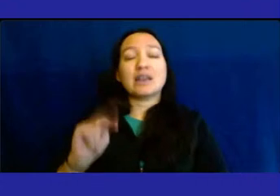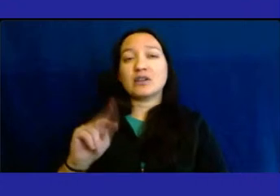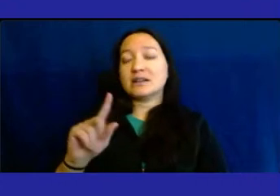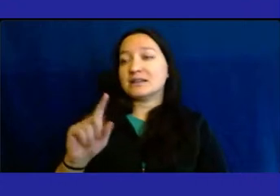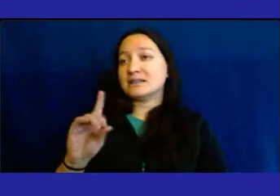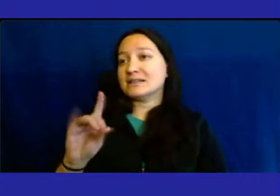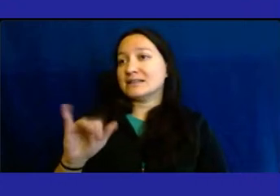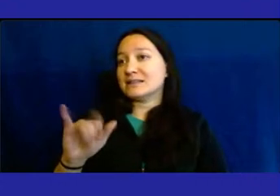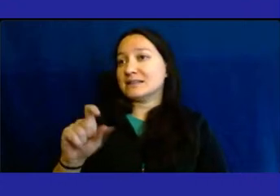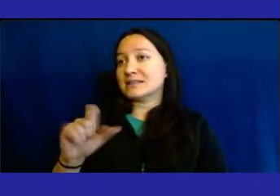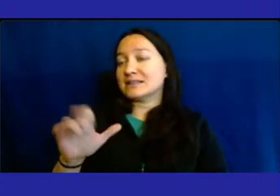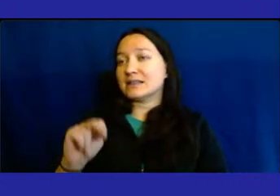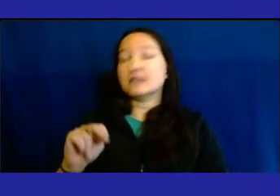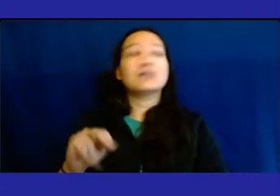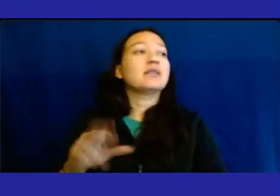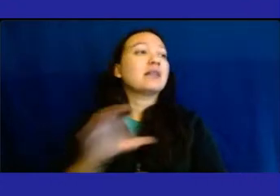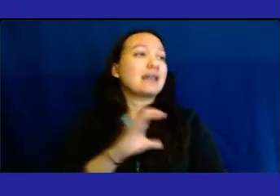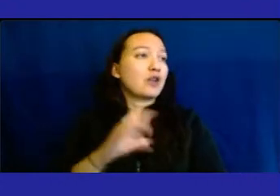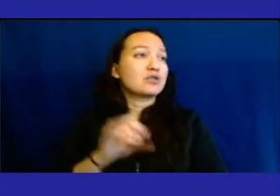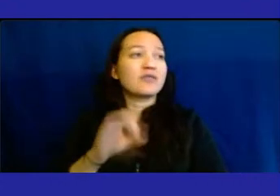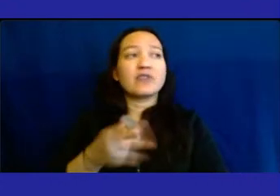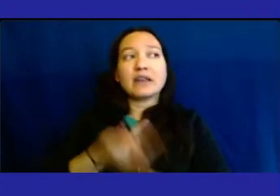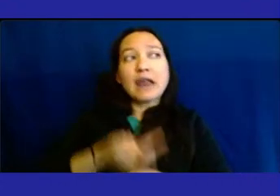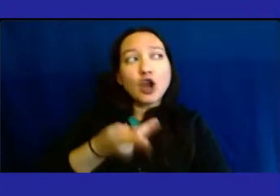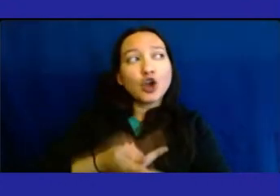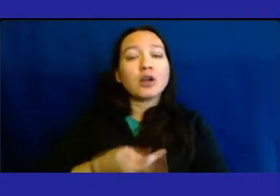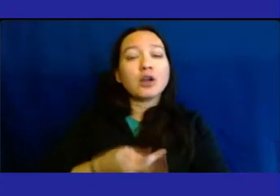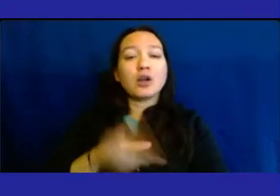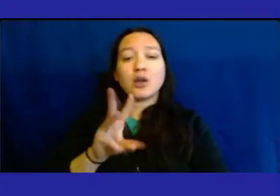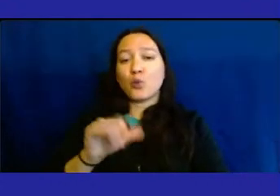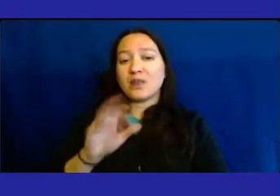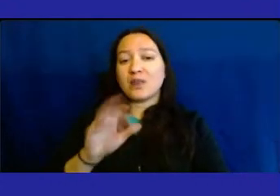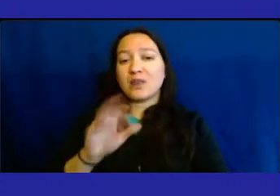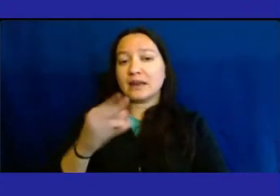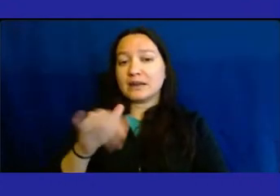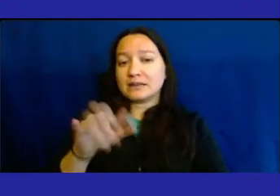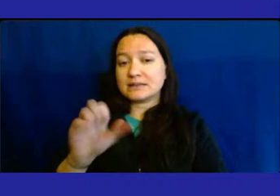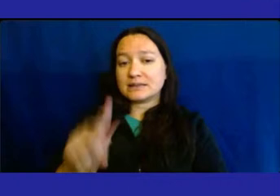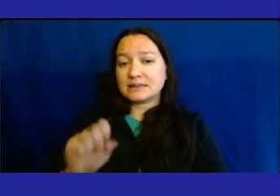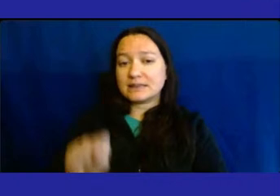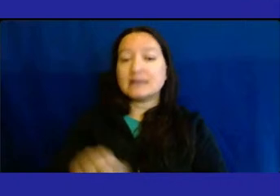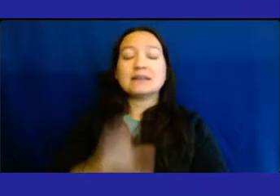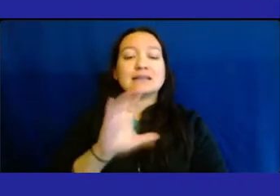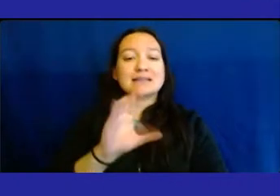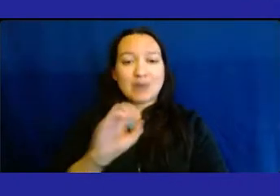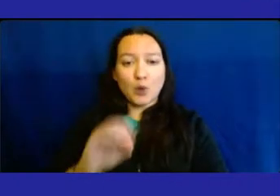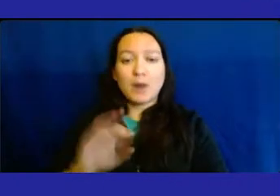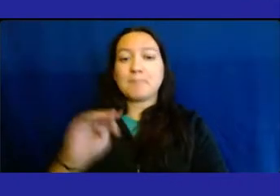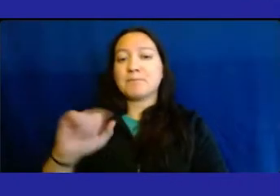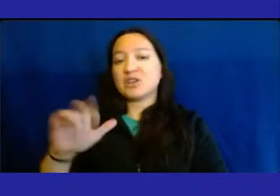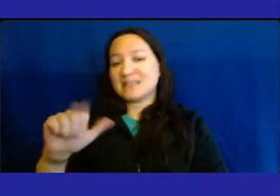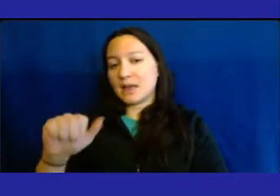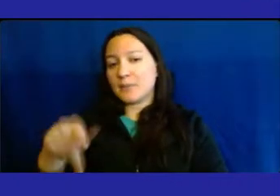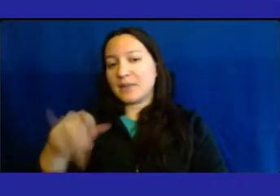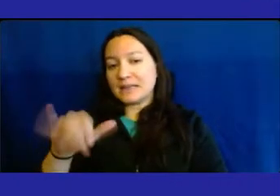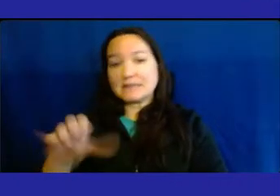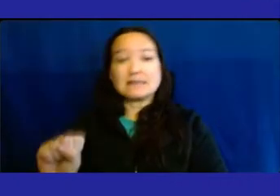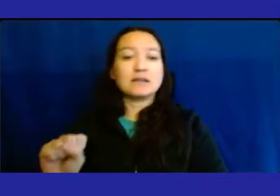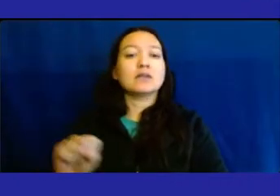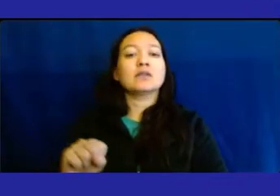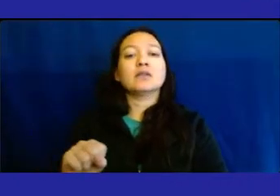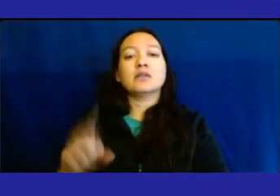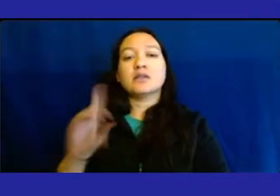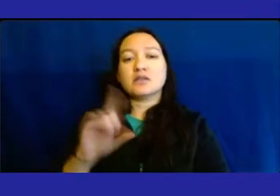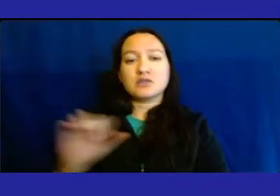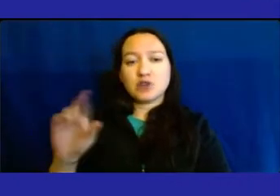CARES. Very special thanks to William Hicks, CEO, Marcia Peters, COO, Dr. Andrew Wallach, Gladys